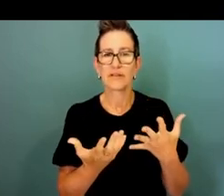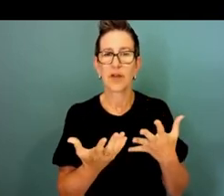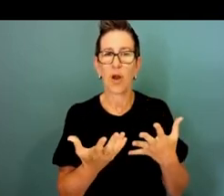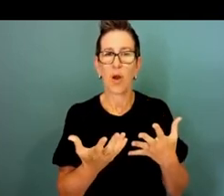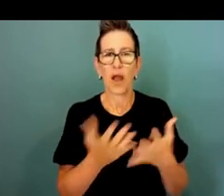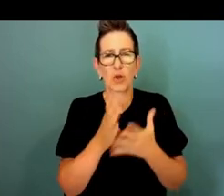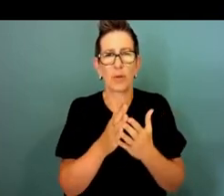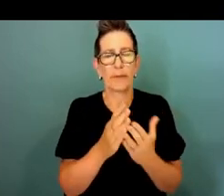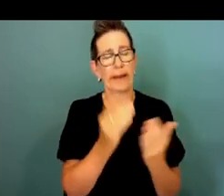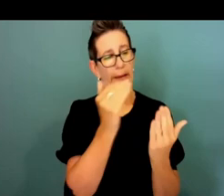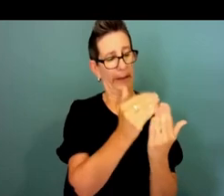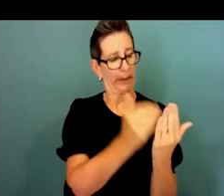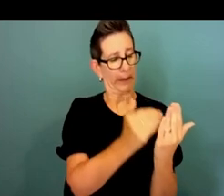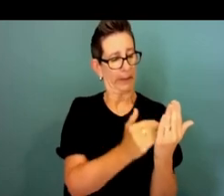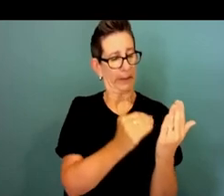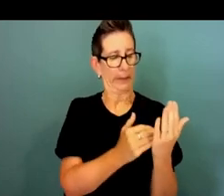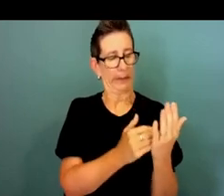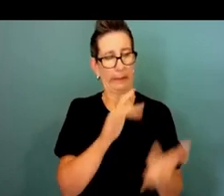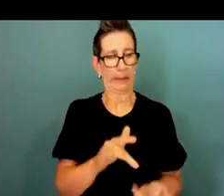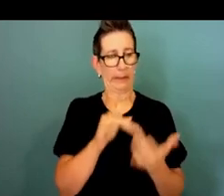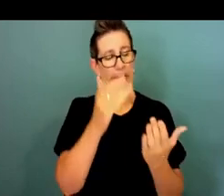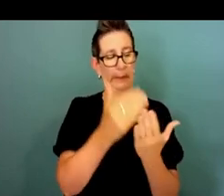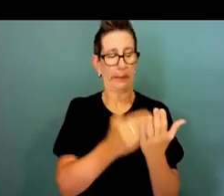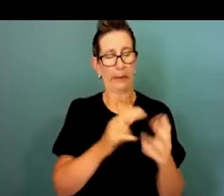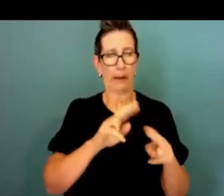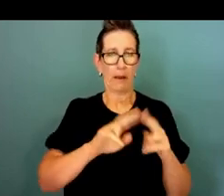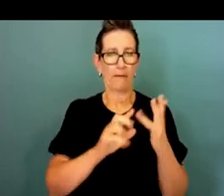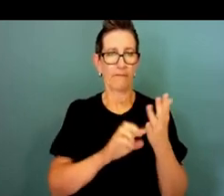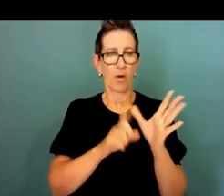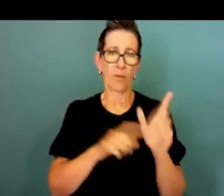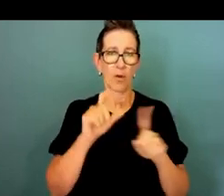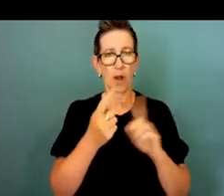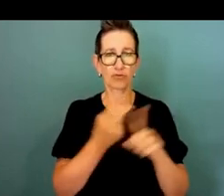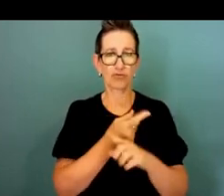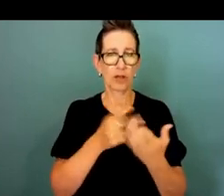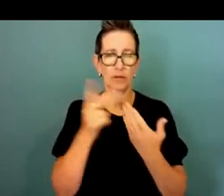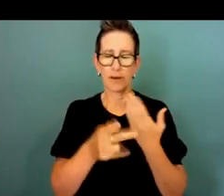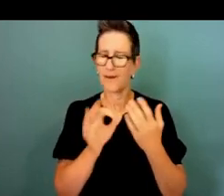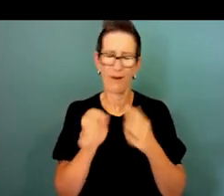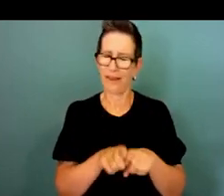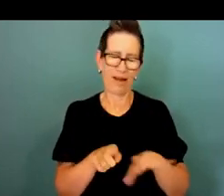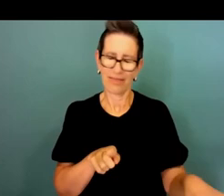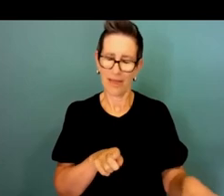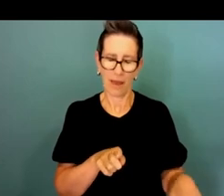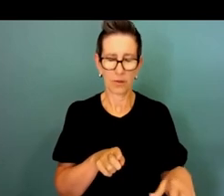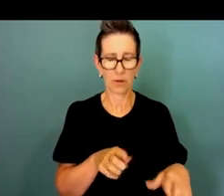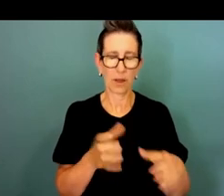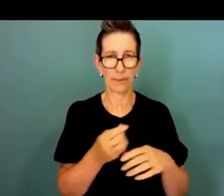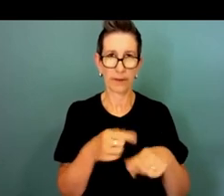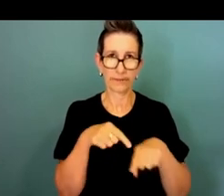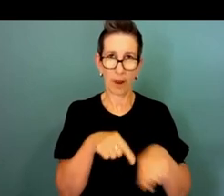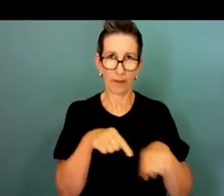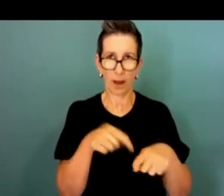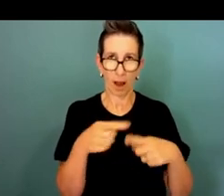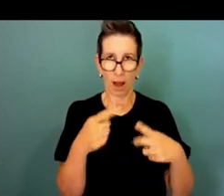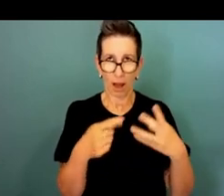I've lived through formal cultural change programs and you know sometimes they're